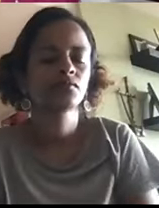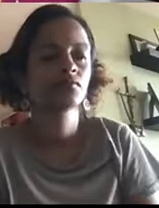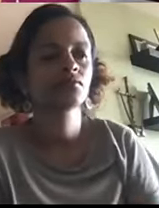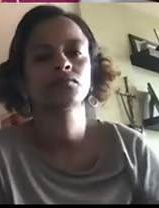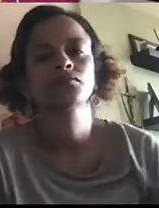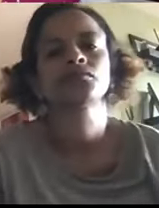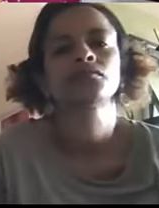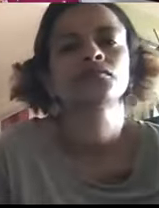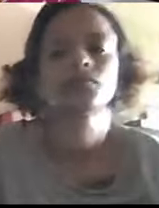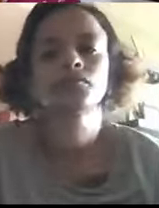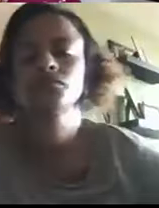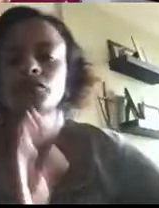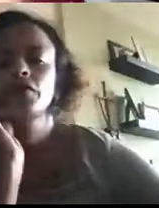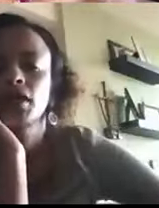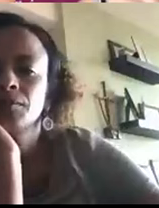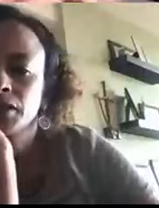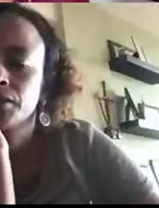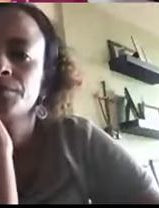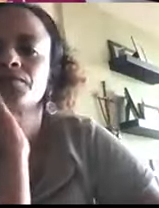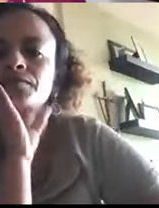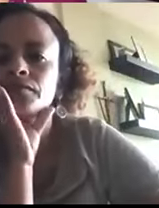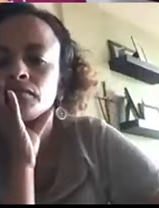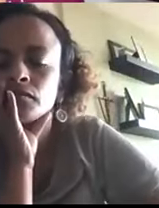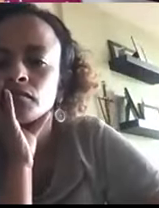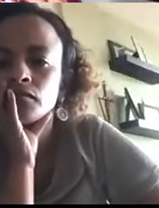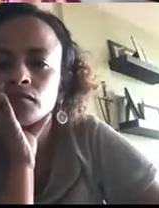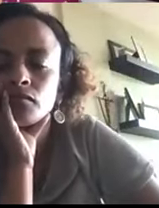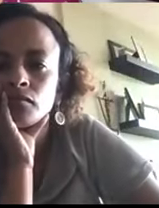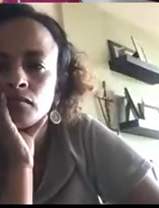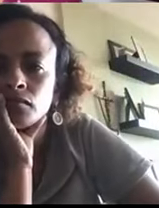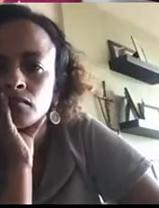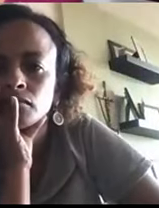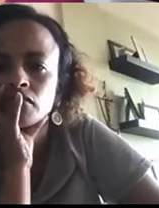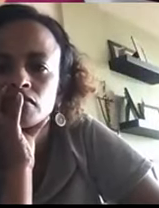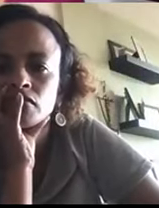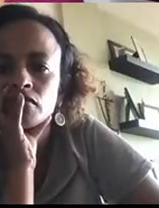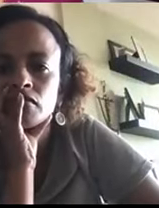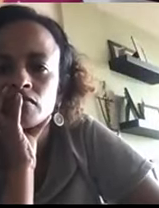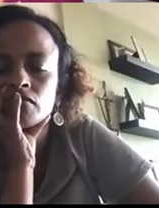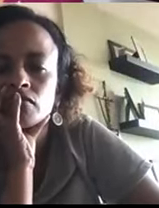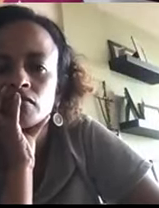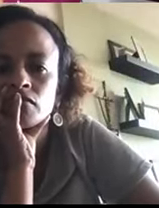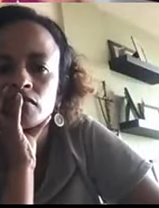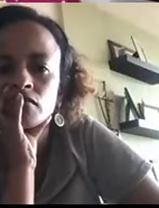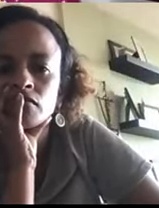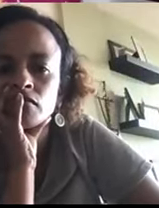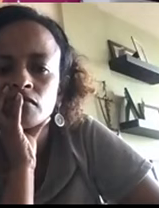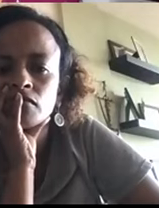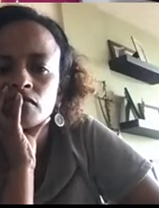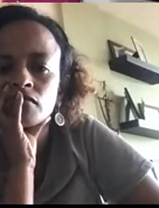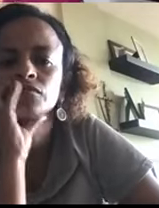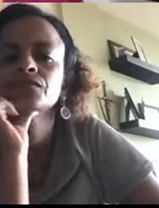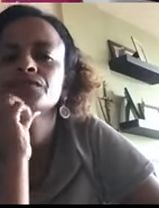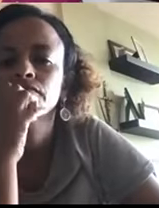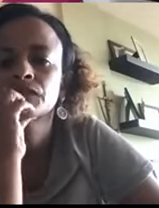back, and they have to beg for a drop of funding from here and there. But we need to acknowledge and value what they